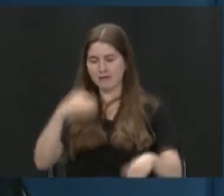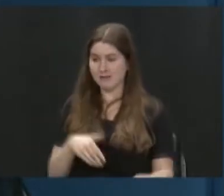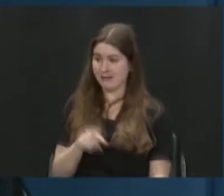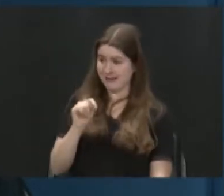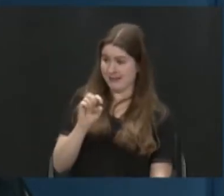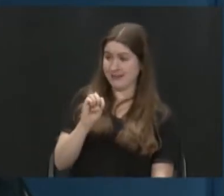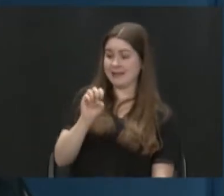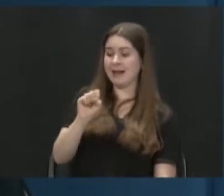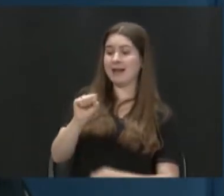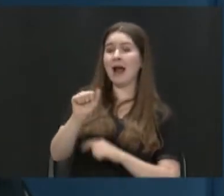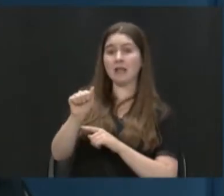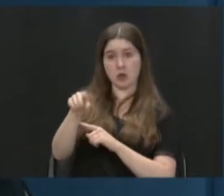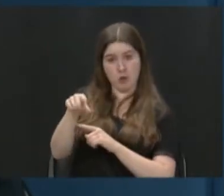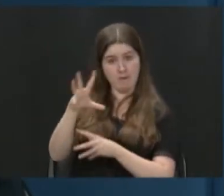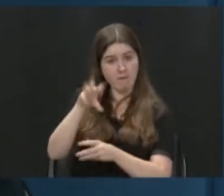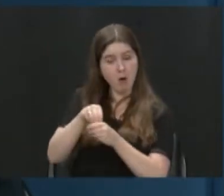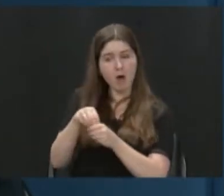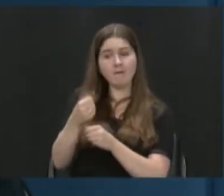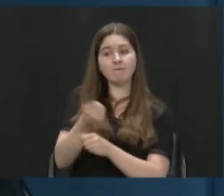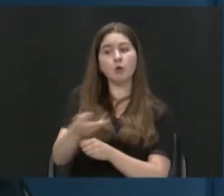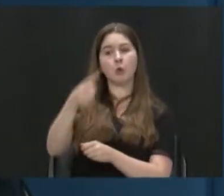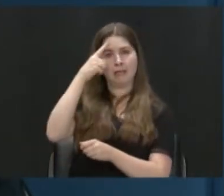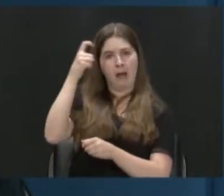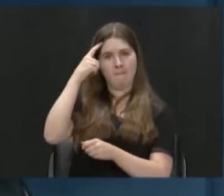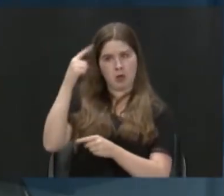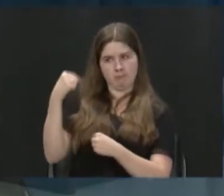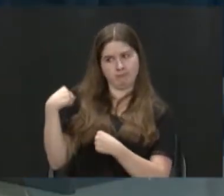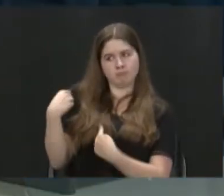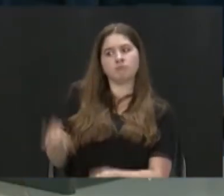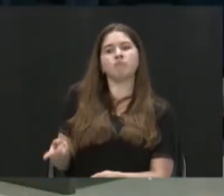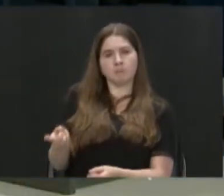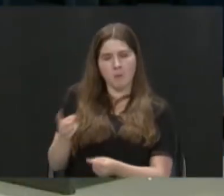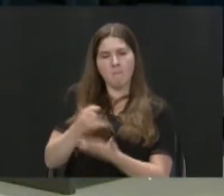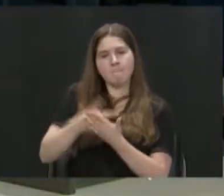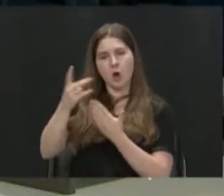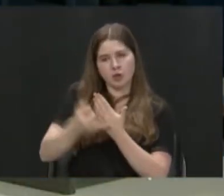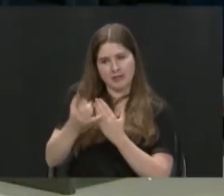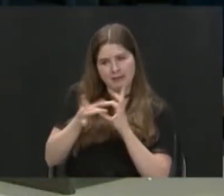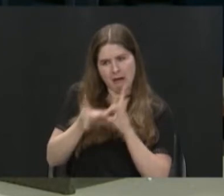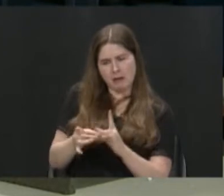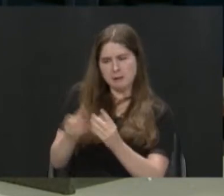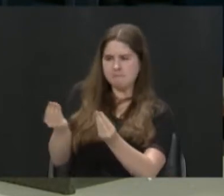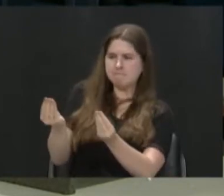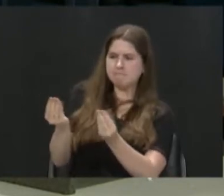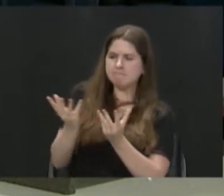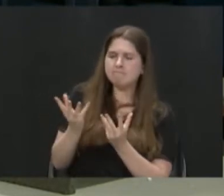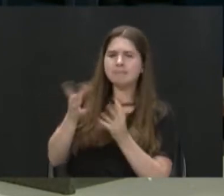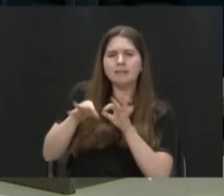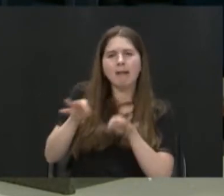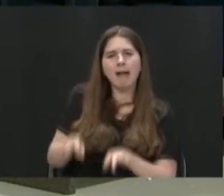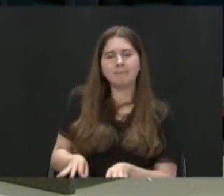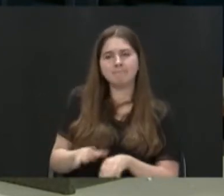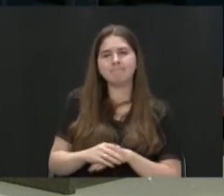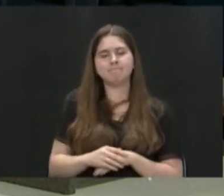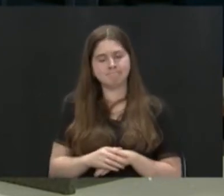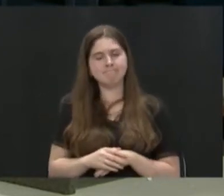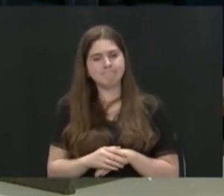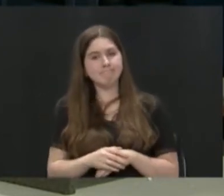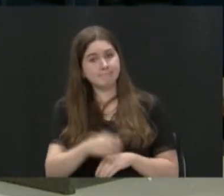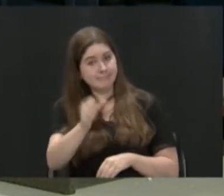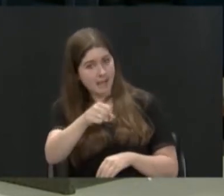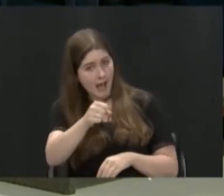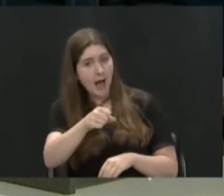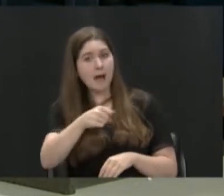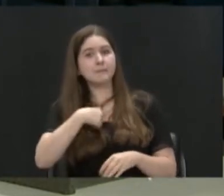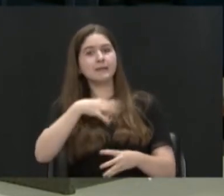a couple summers now on some projects connected to the rivers. Tell me what you've been doing. So, of course, so I started as a river